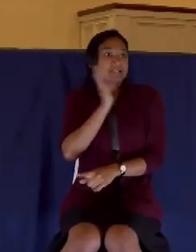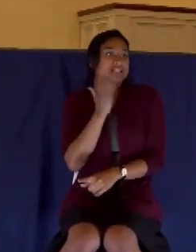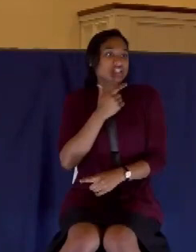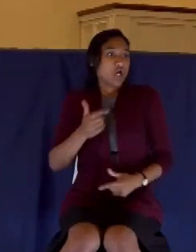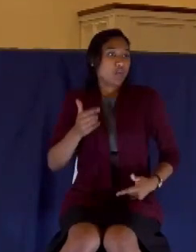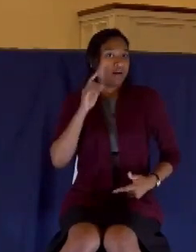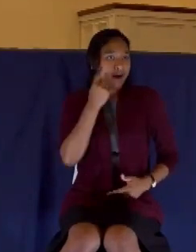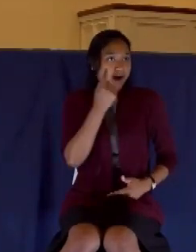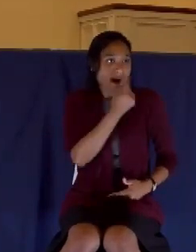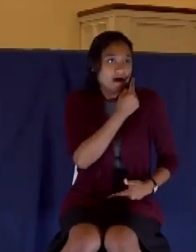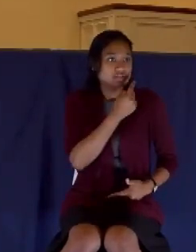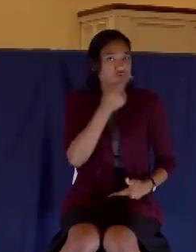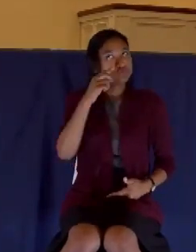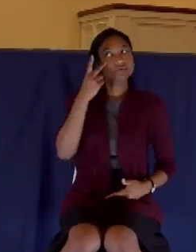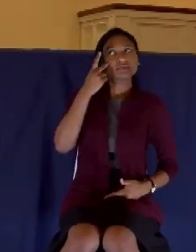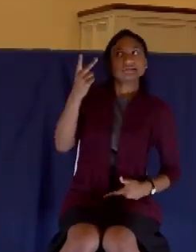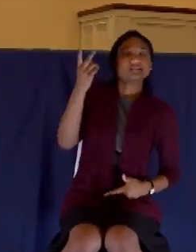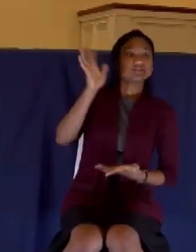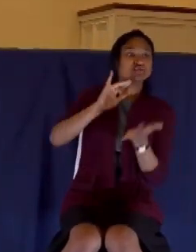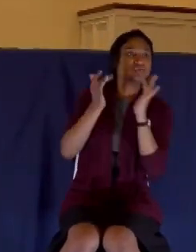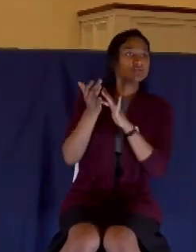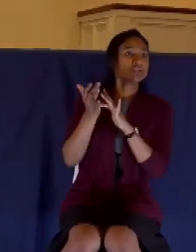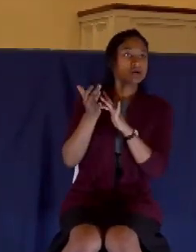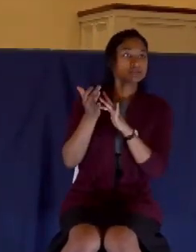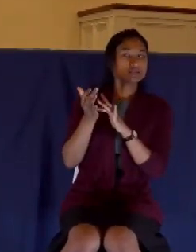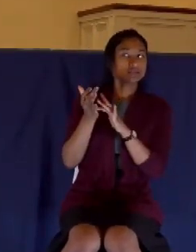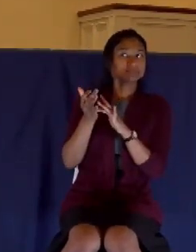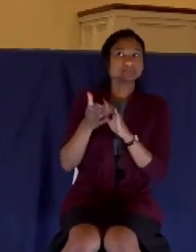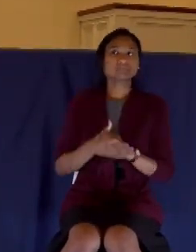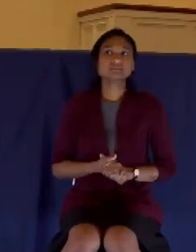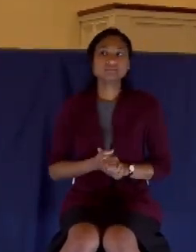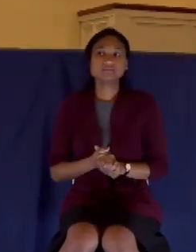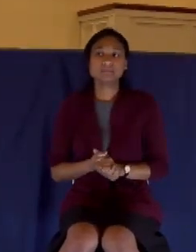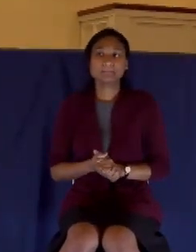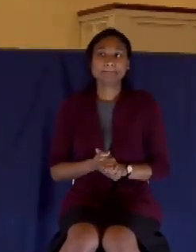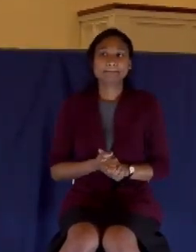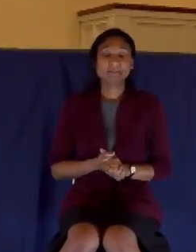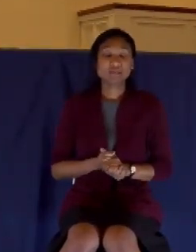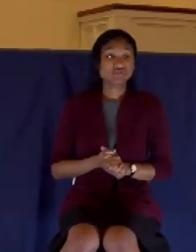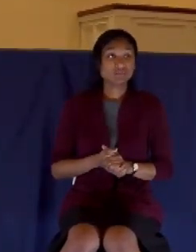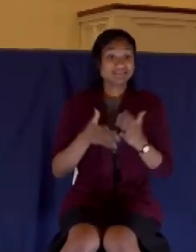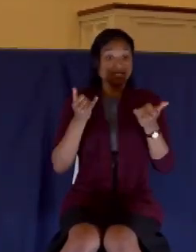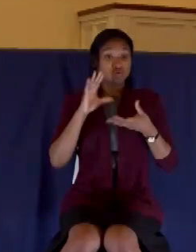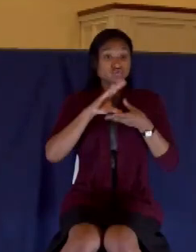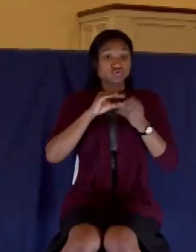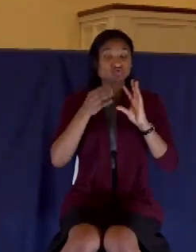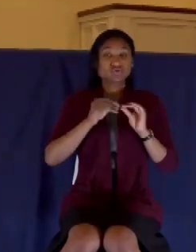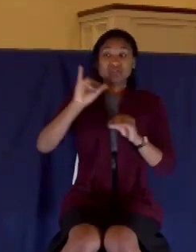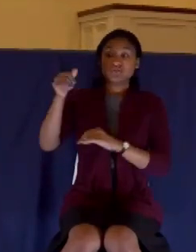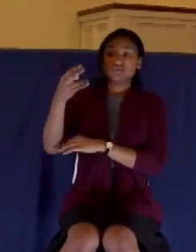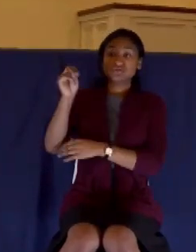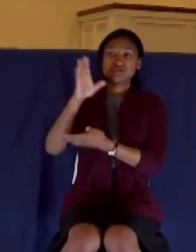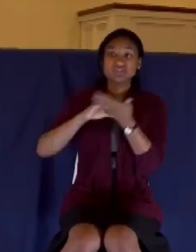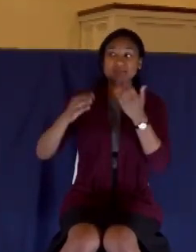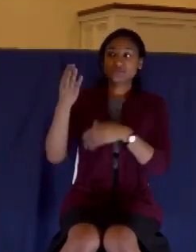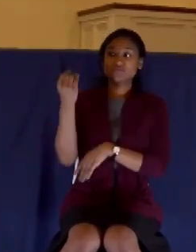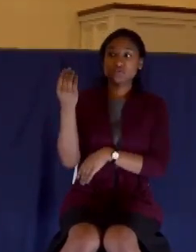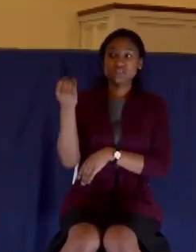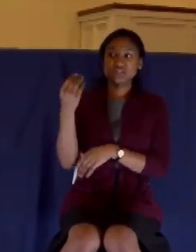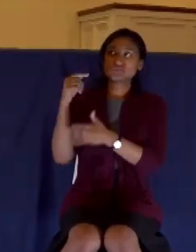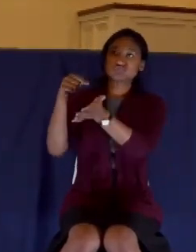Well, how does one know whether or not their eyes have been opened to see the beauty of Christ? Well, that's what this story here in John 14 shows me.